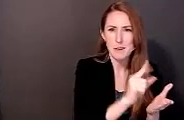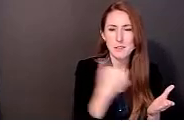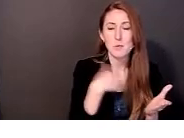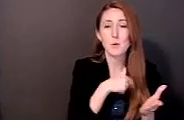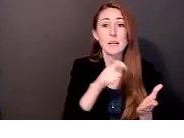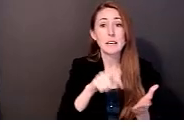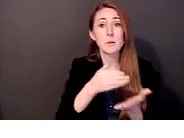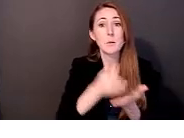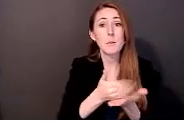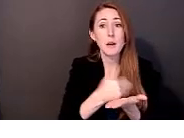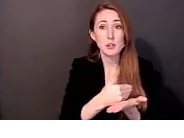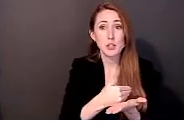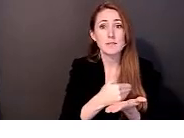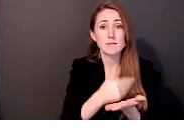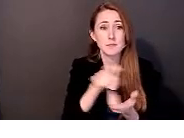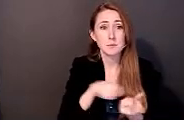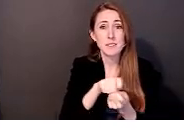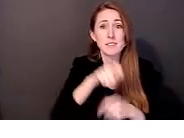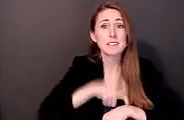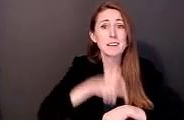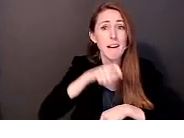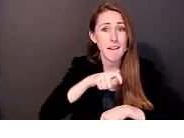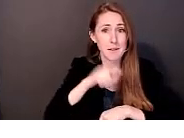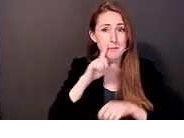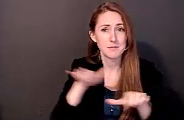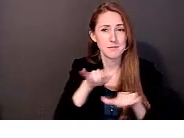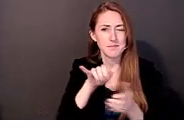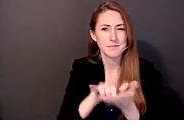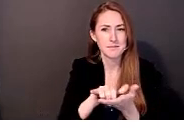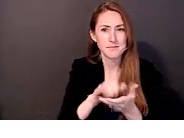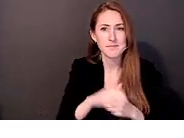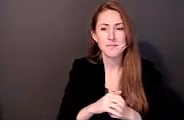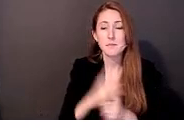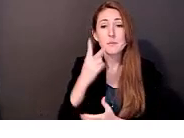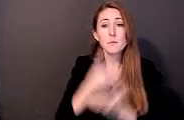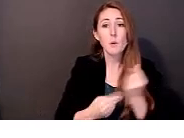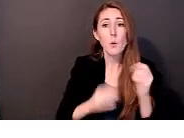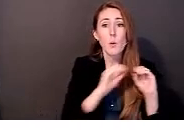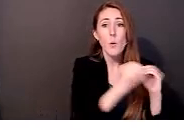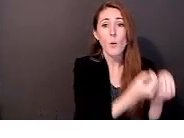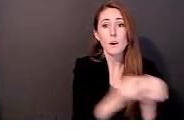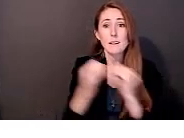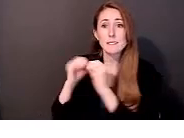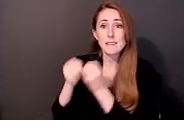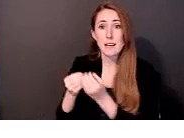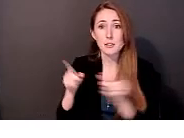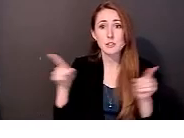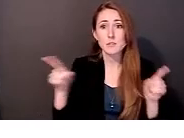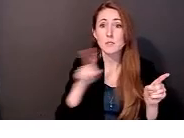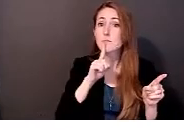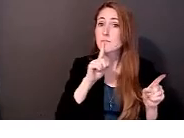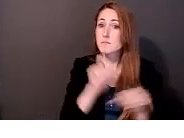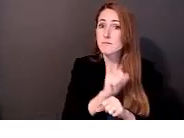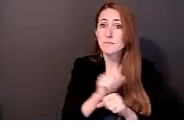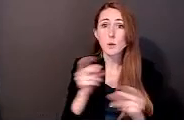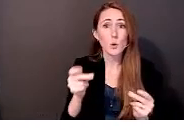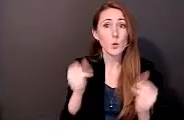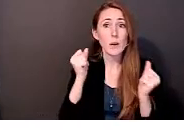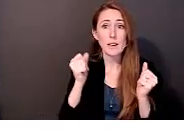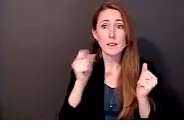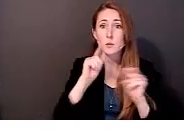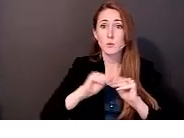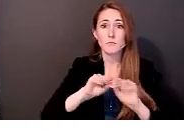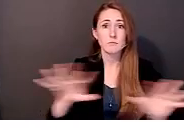time to do so. Both of the organizations that we worked with were extremely quick to disseminate information